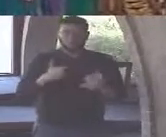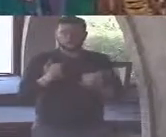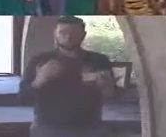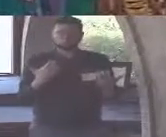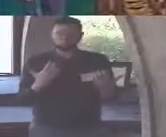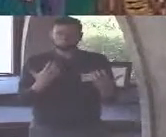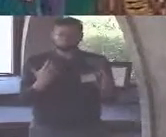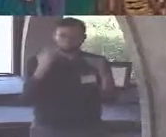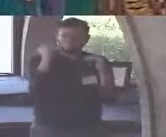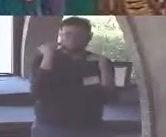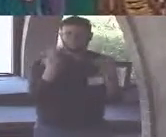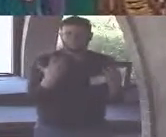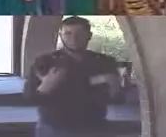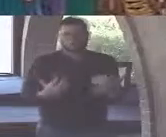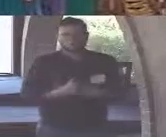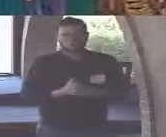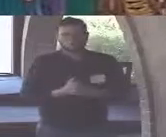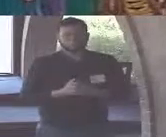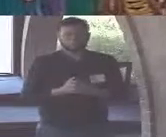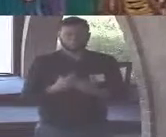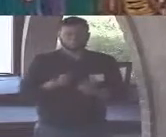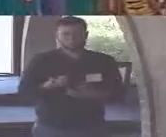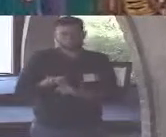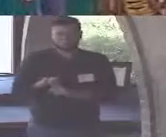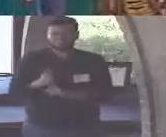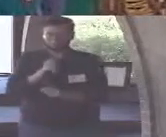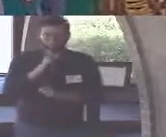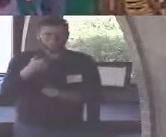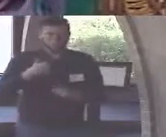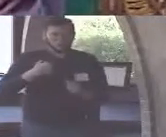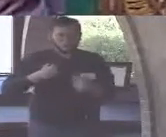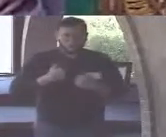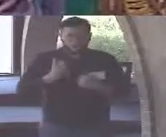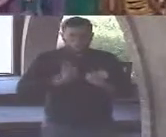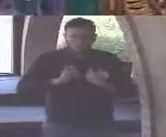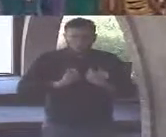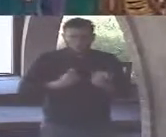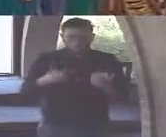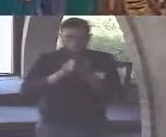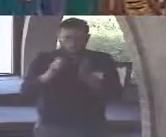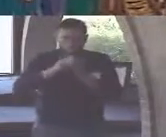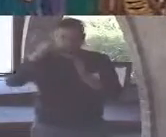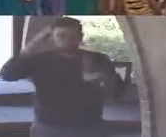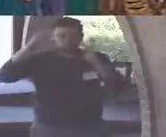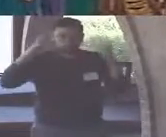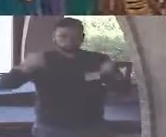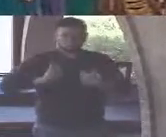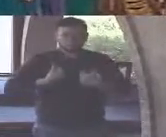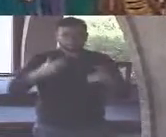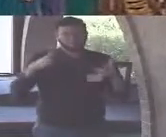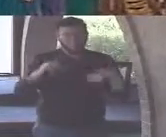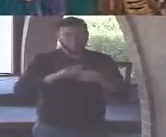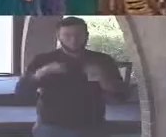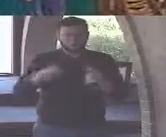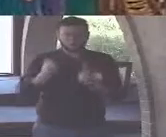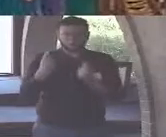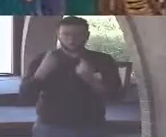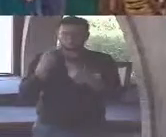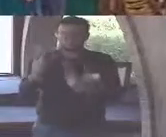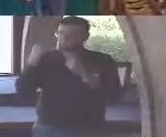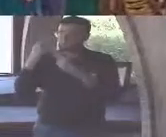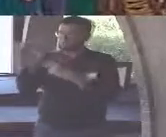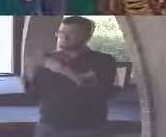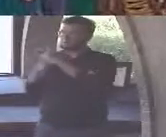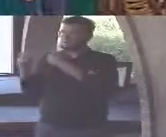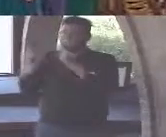few original thoughts it's mostly just a curated parade of quotes from old dead white guys trust